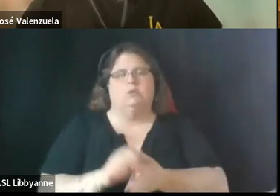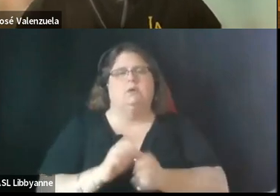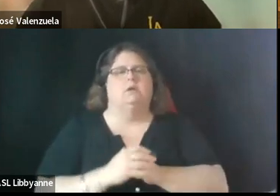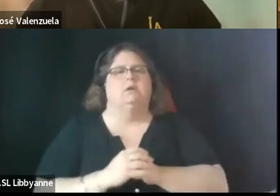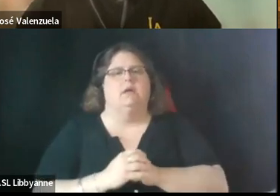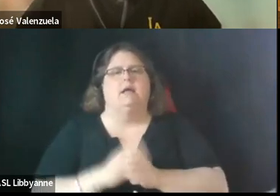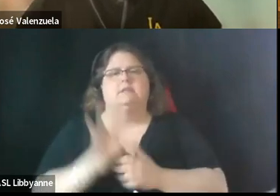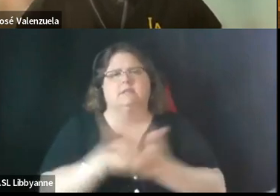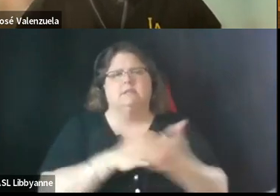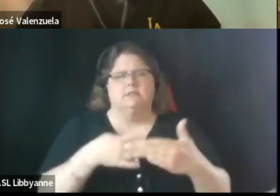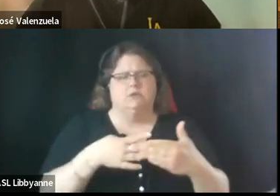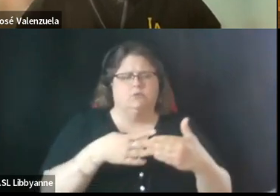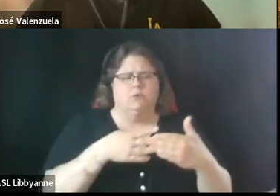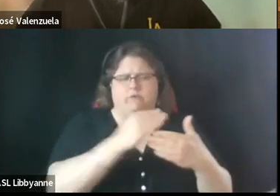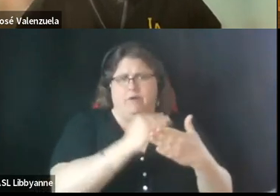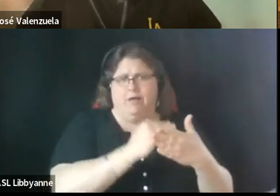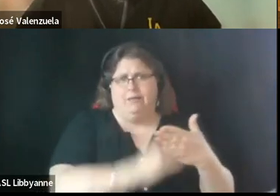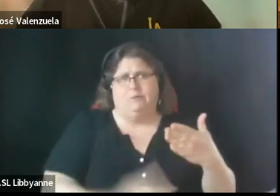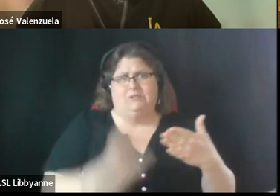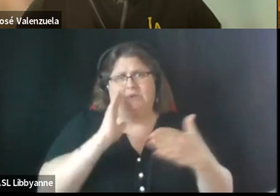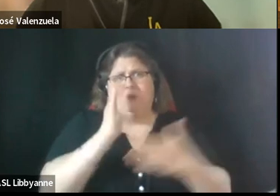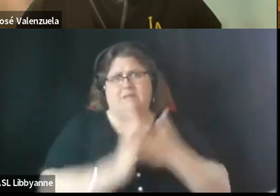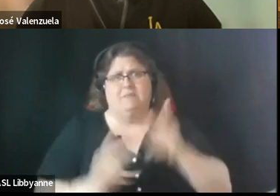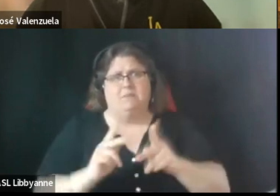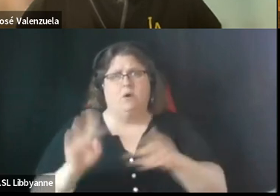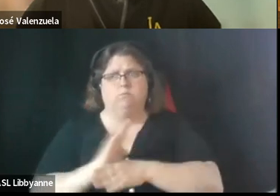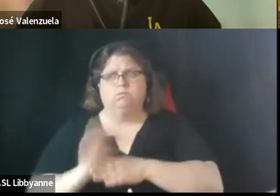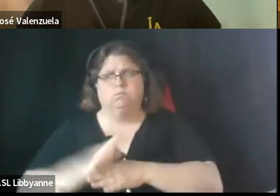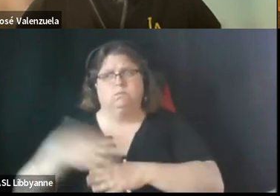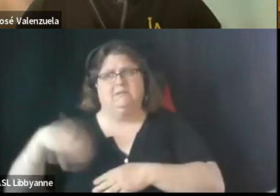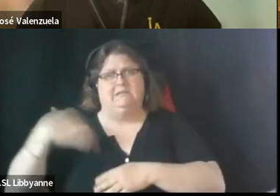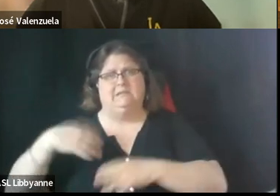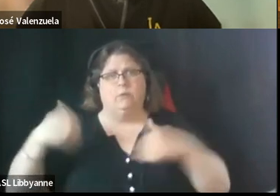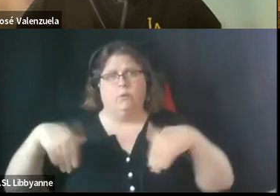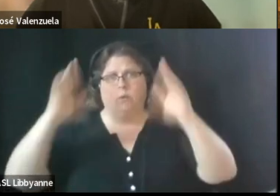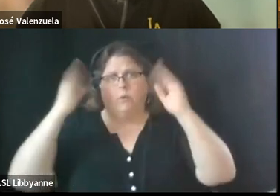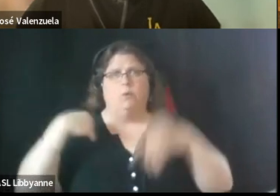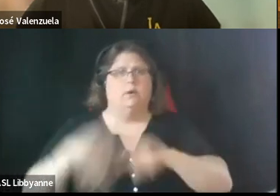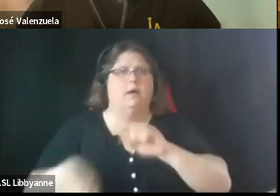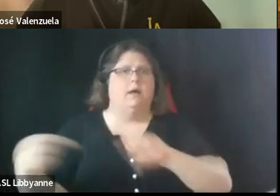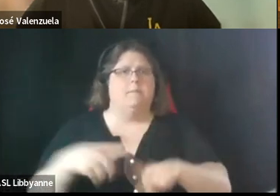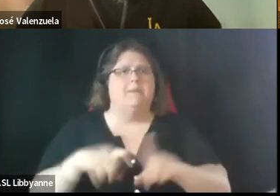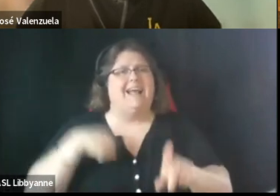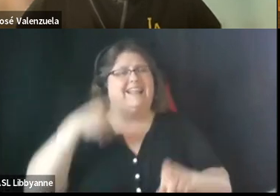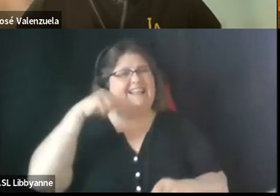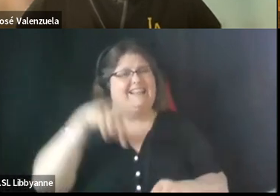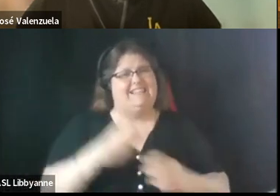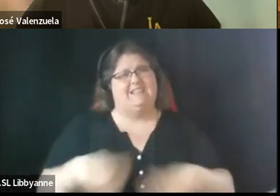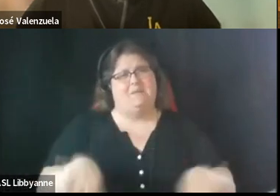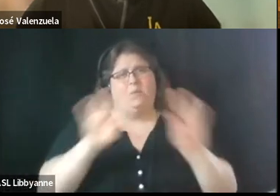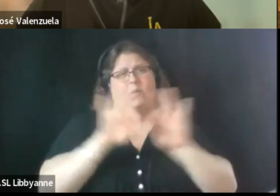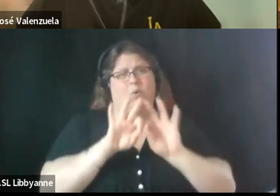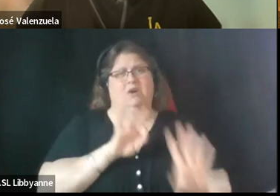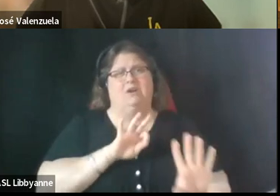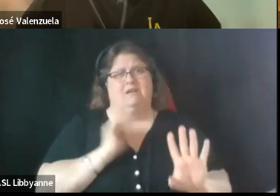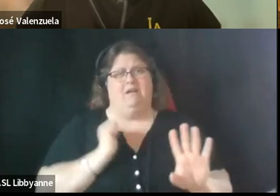schedules allow and we know that everyone has a full schedule um but this is really important and i think all of us would like to uh